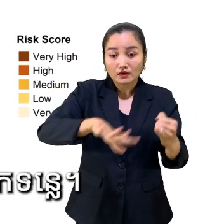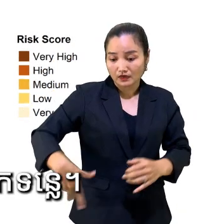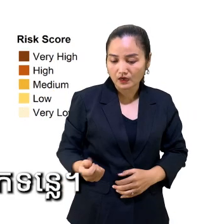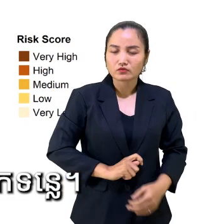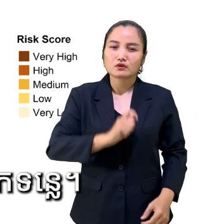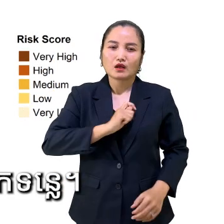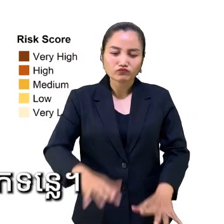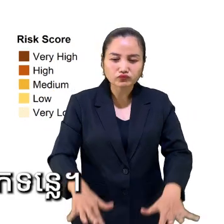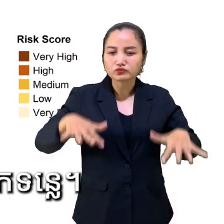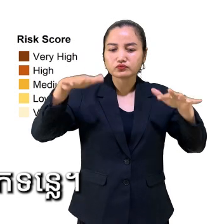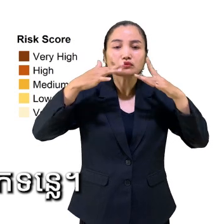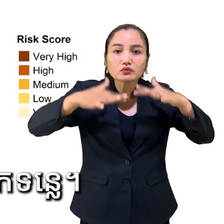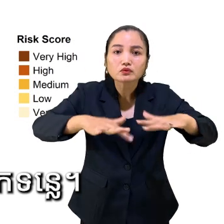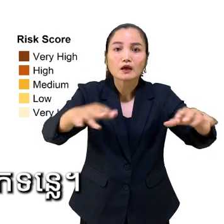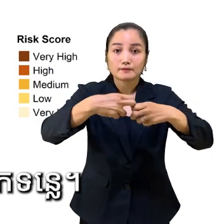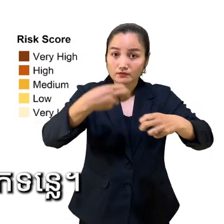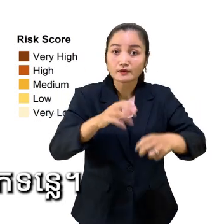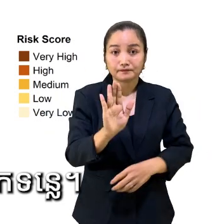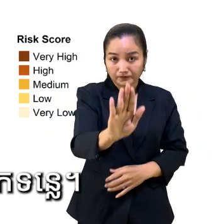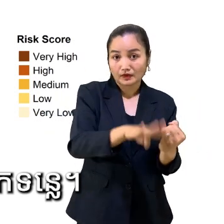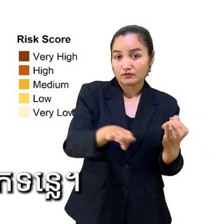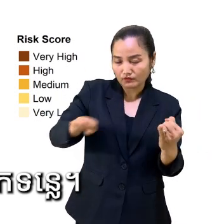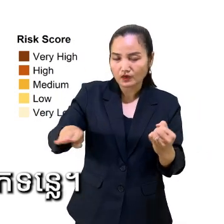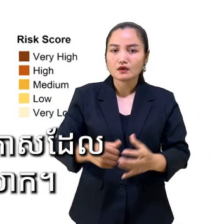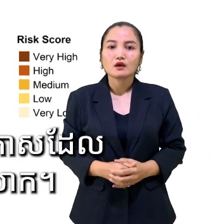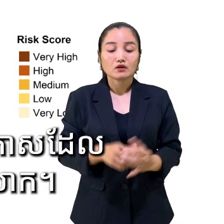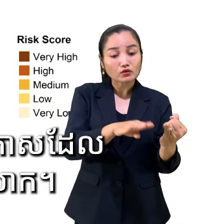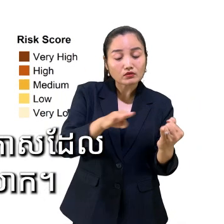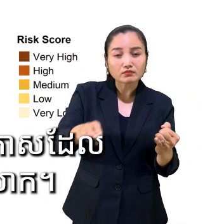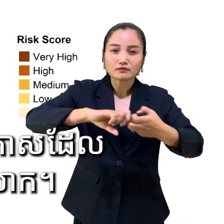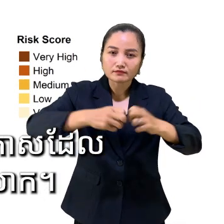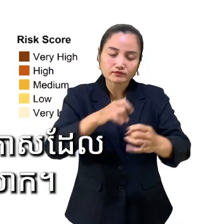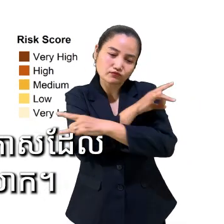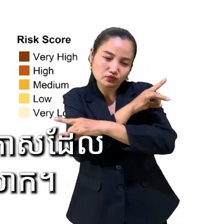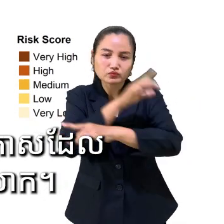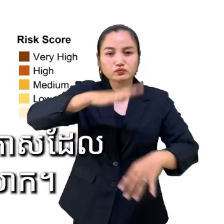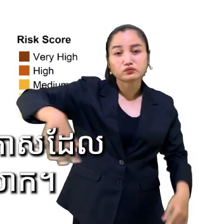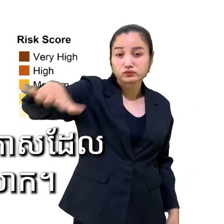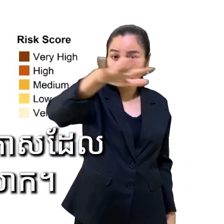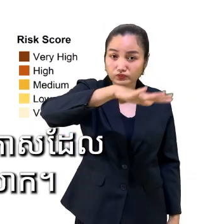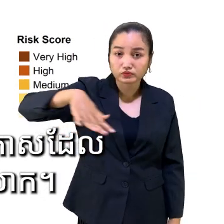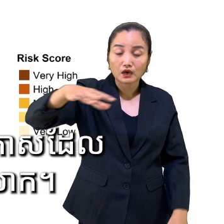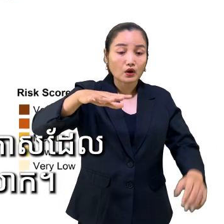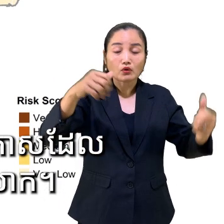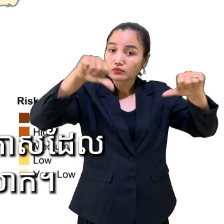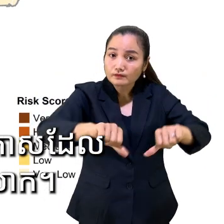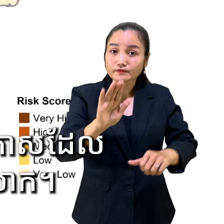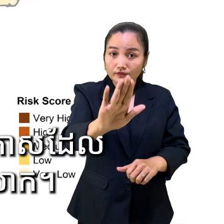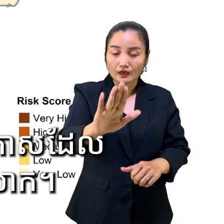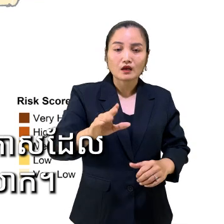Nearly half of children are highly exposed to riverine floods. Half of children are highly exposed to air pollution